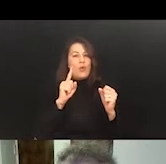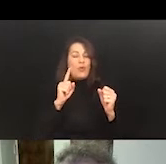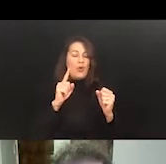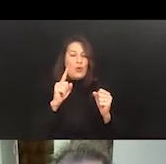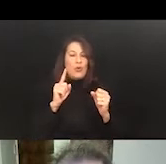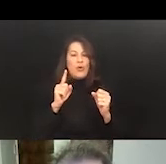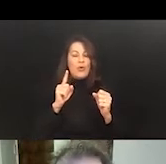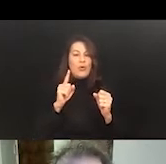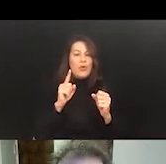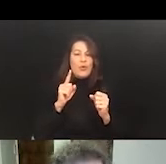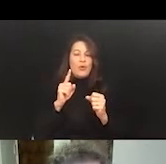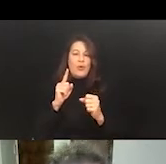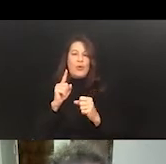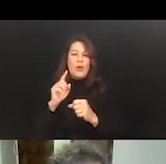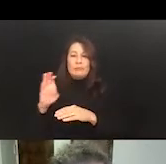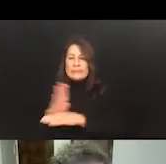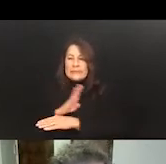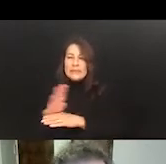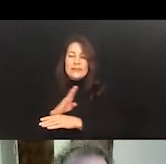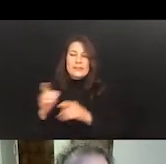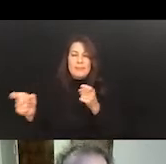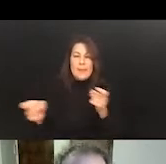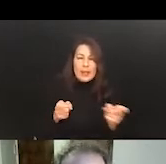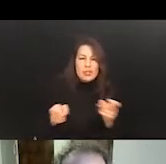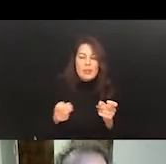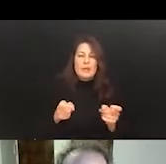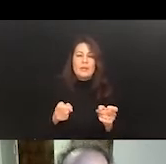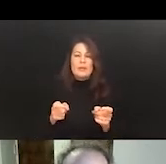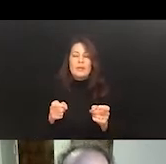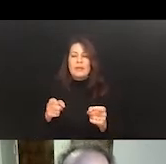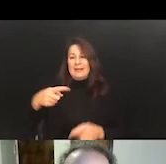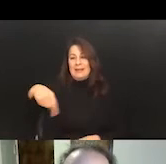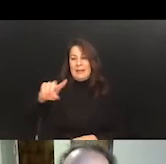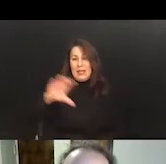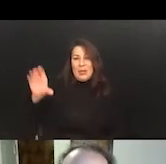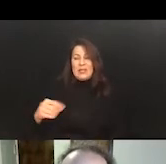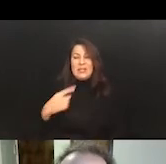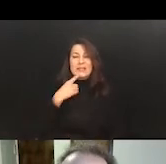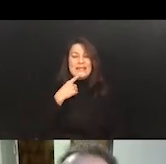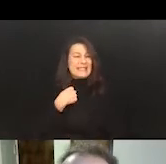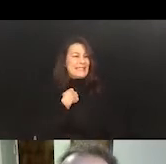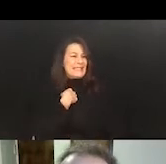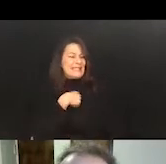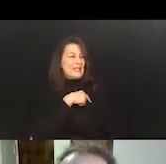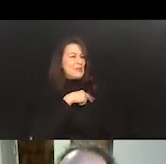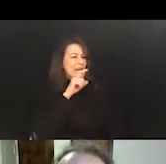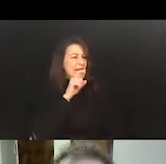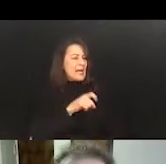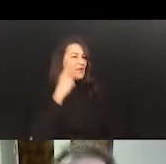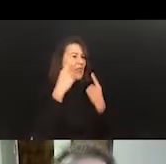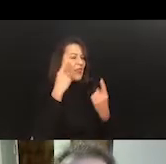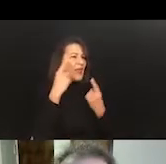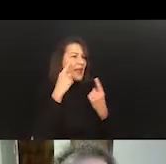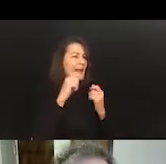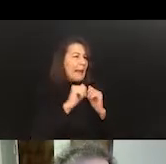entrepreneurs, management to sort of say, okay, we are now forced to rethink the very nature of work and how